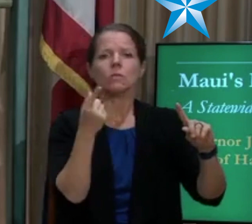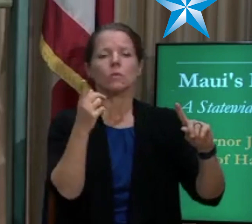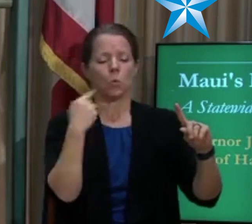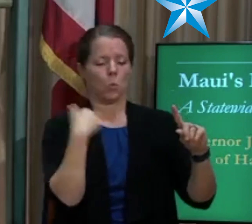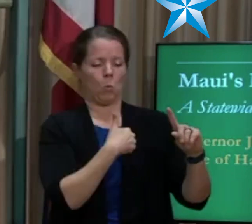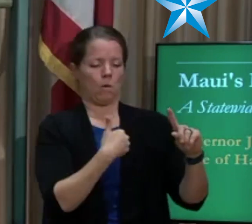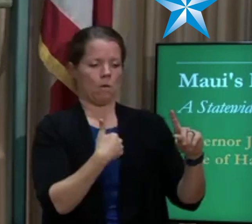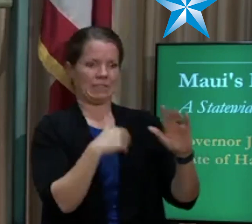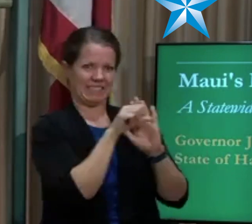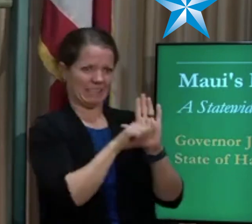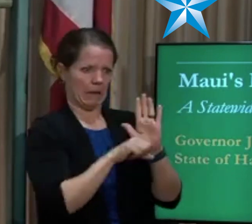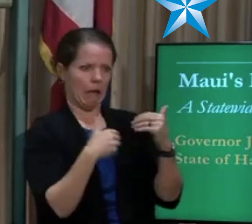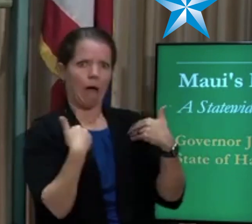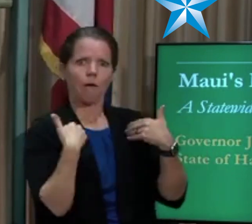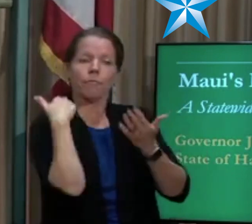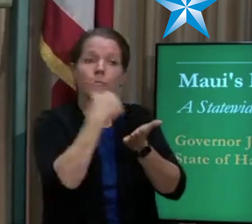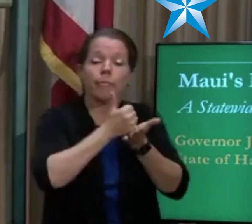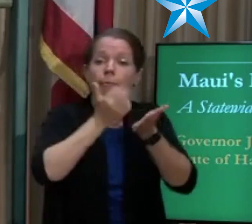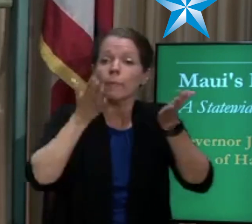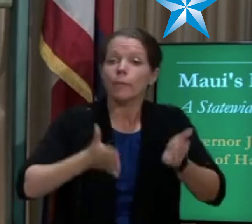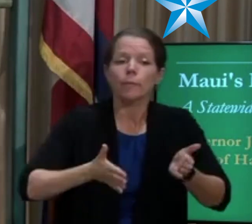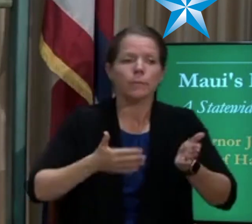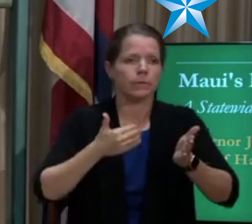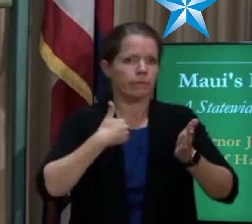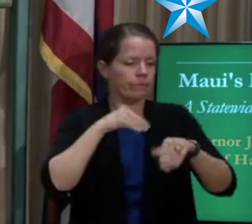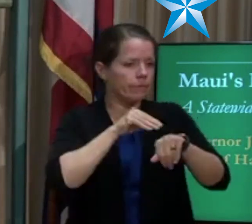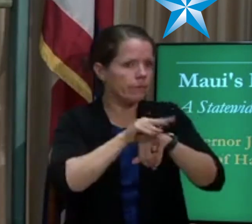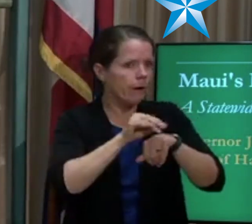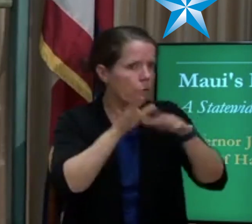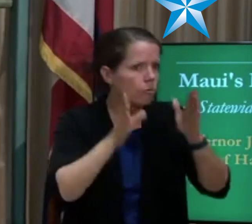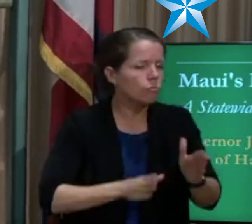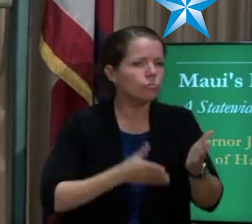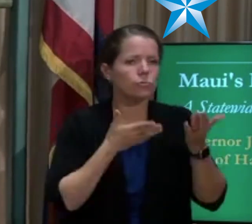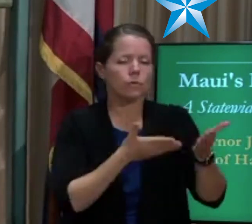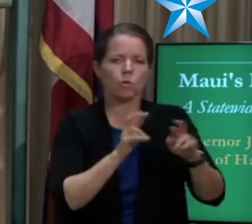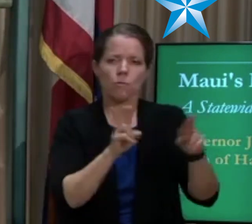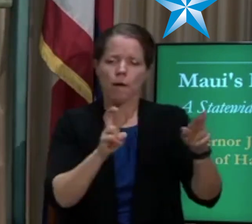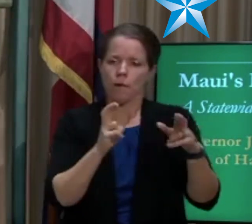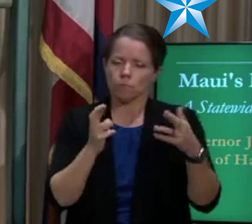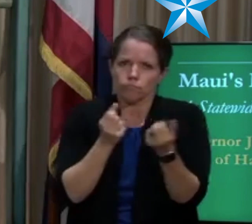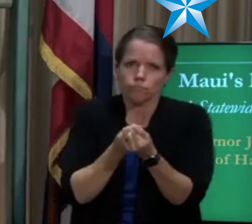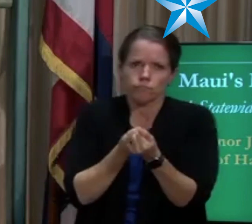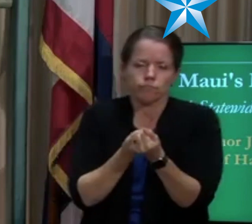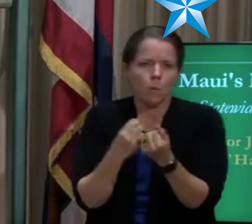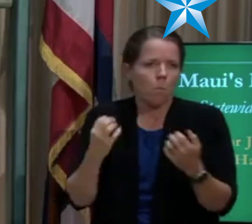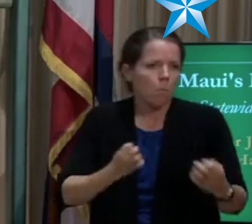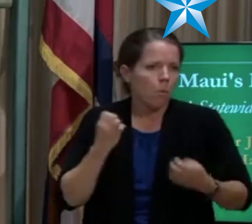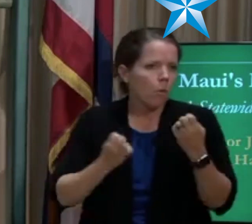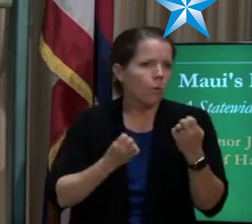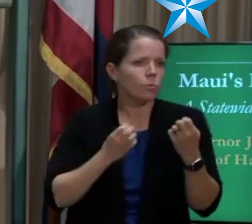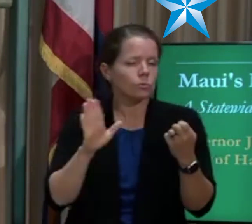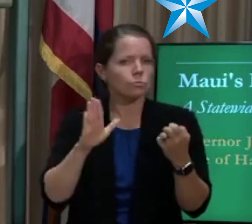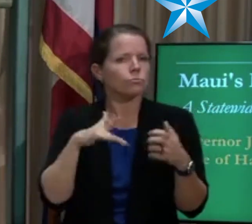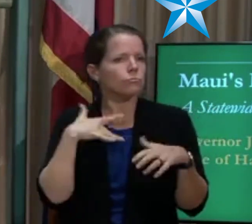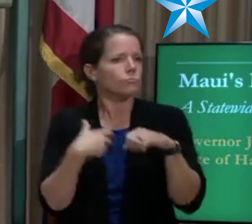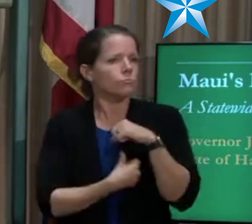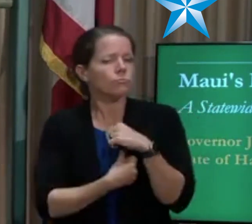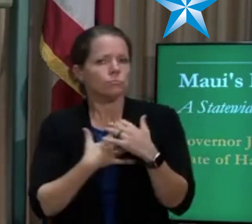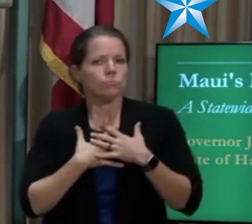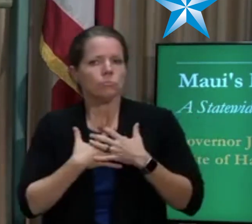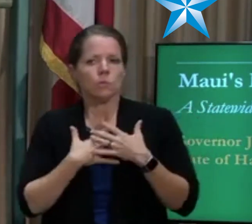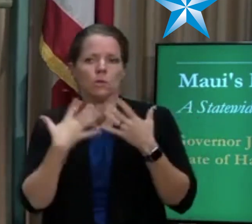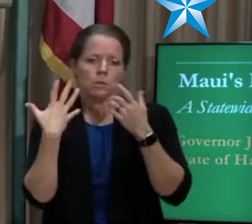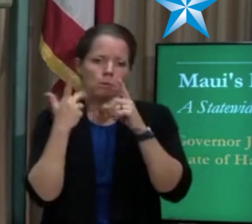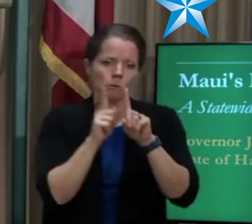despair when they see how little is left. Also, there are some locations where people did lose loved ones, as we know.